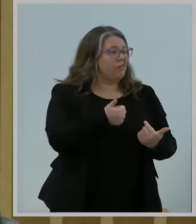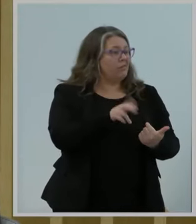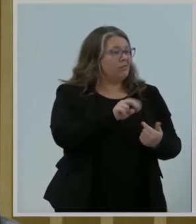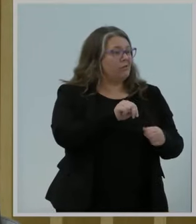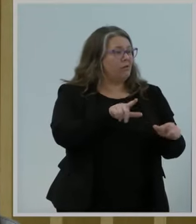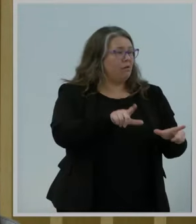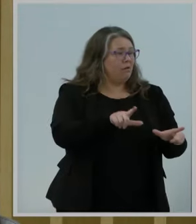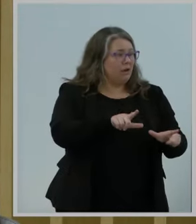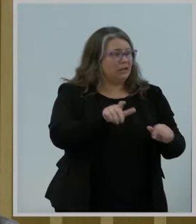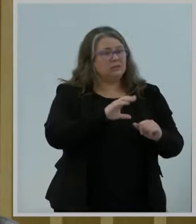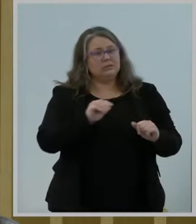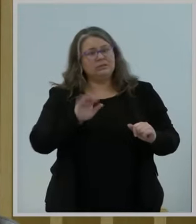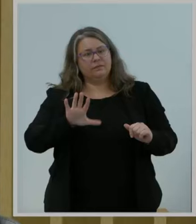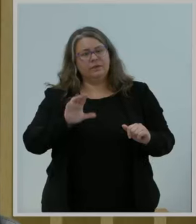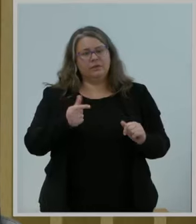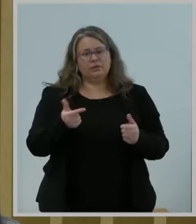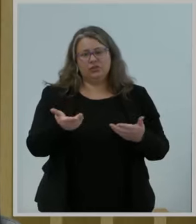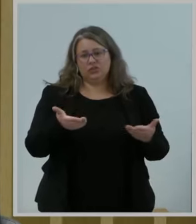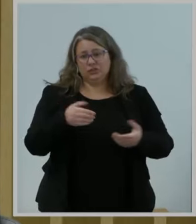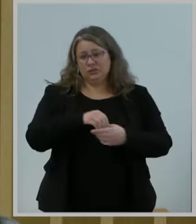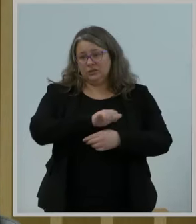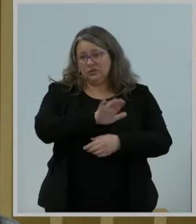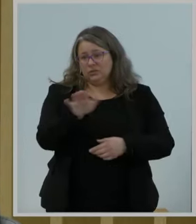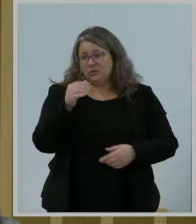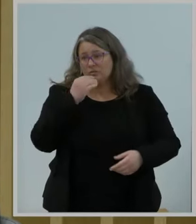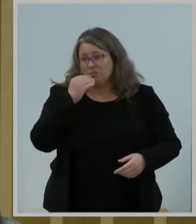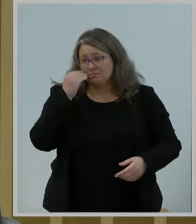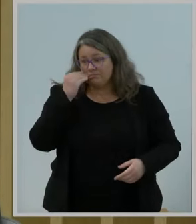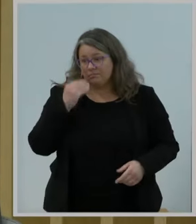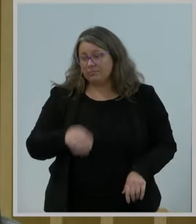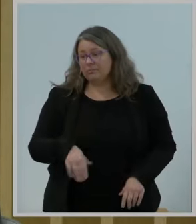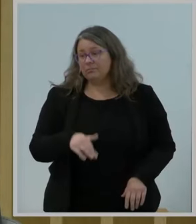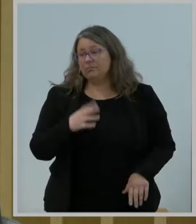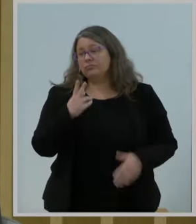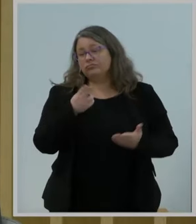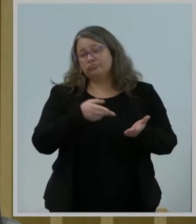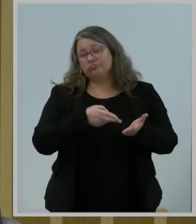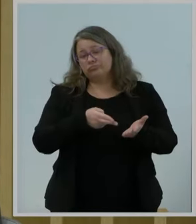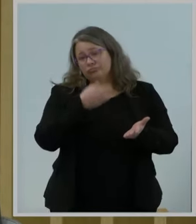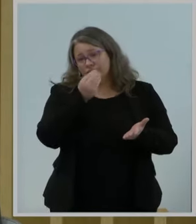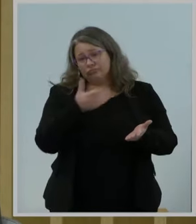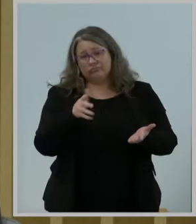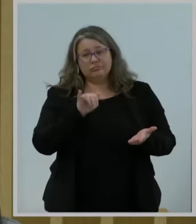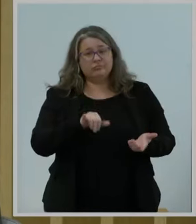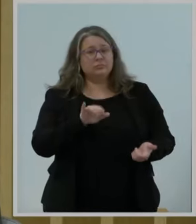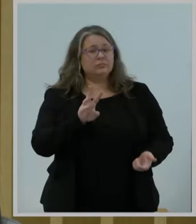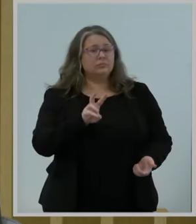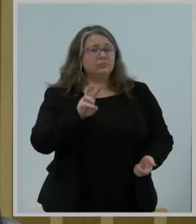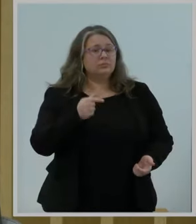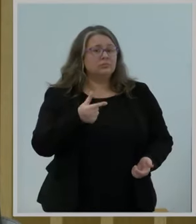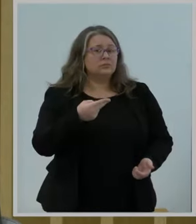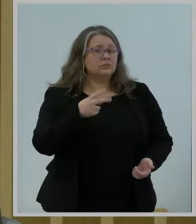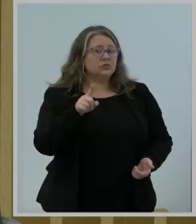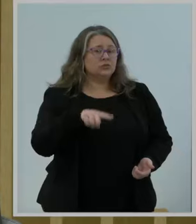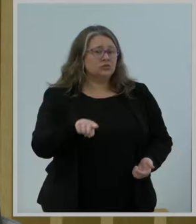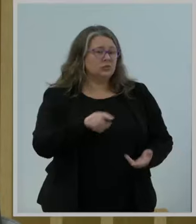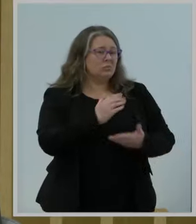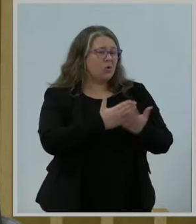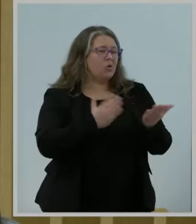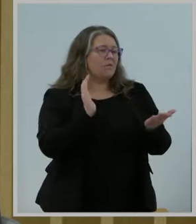The truth is that our action in six gigahertz was part of a broader and forward-leaning approach to spectrum.